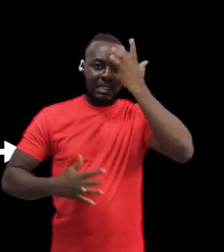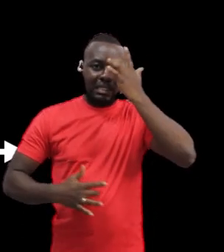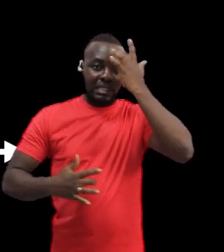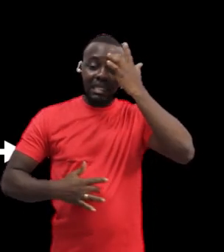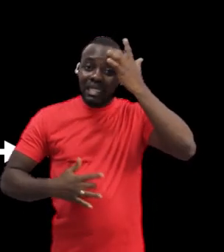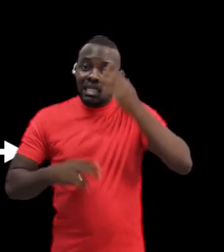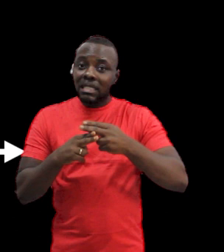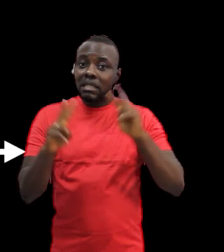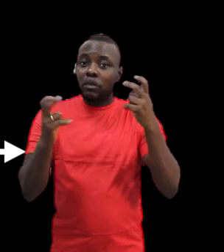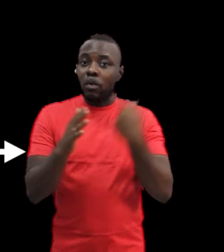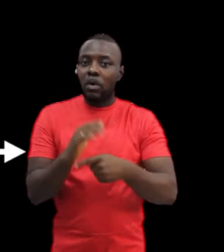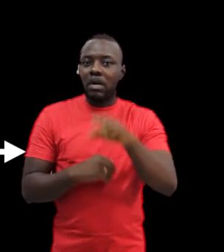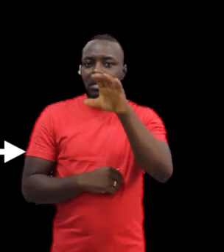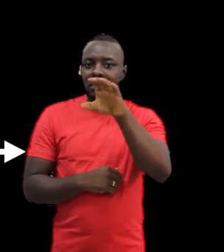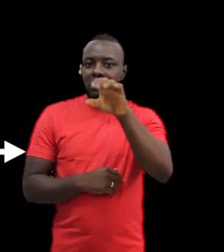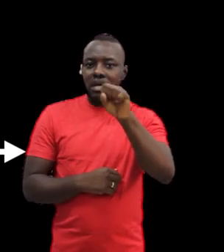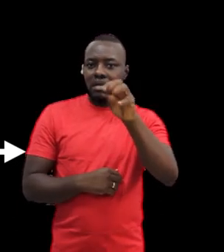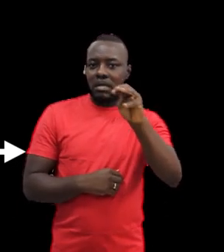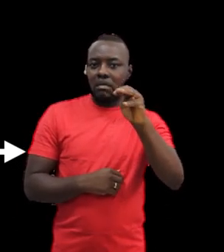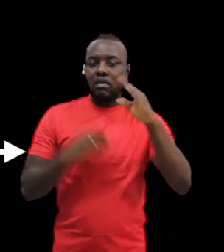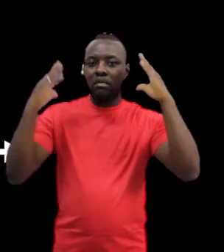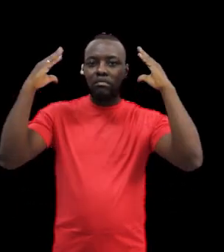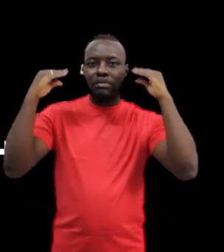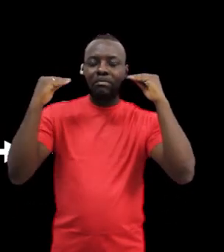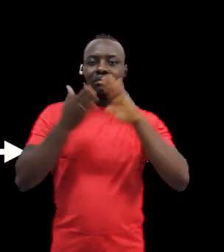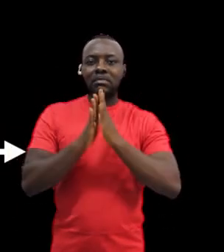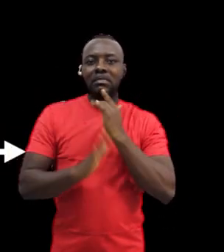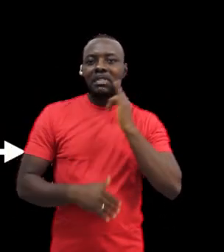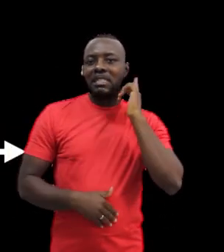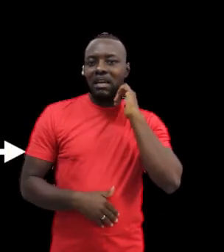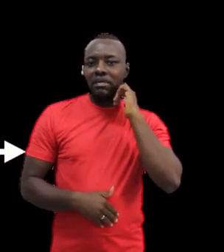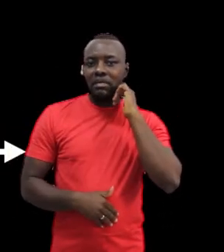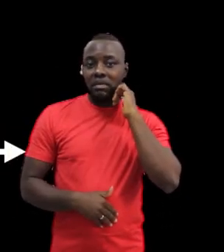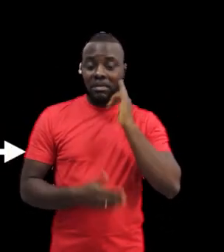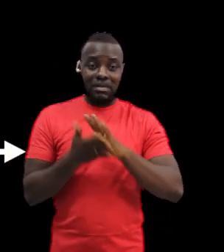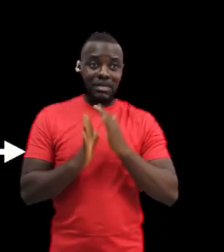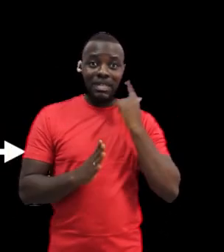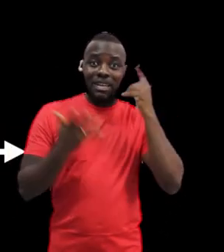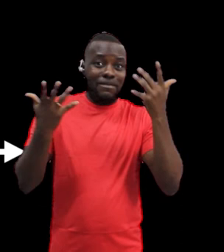As a result, he lost hearing and became Deaf, but after he had already acquired speech and language.